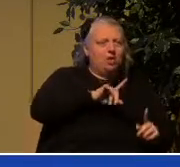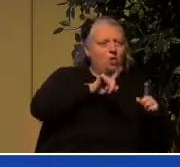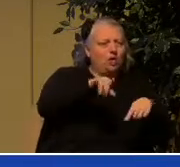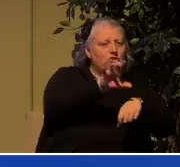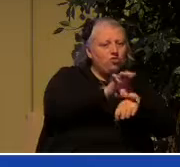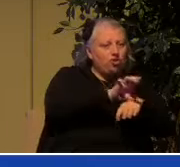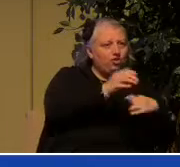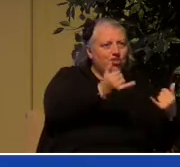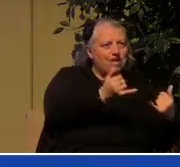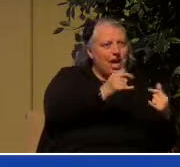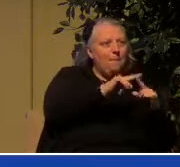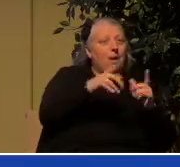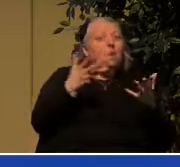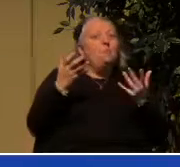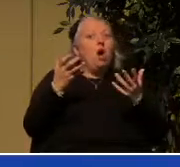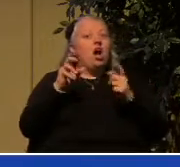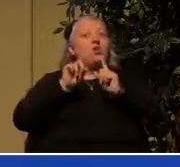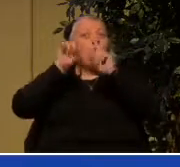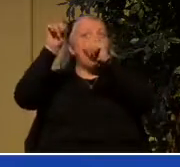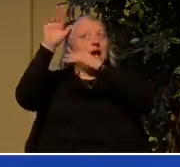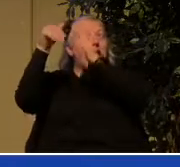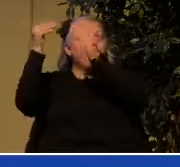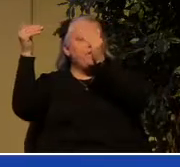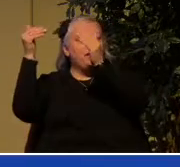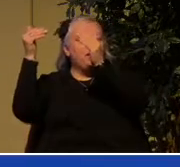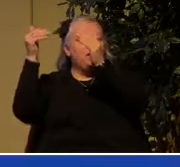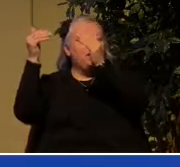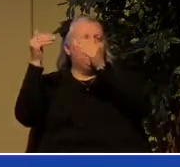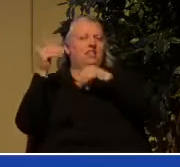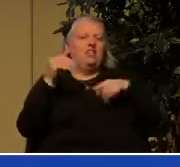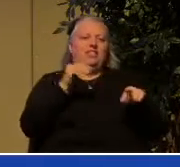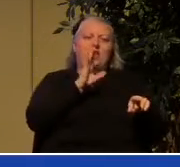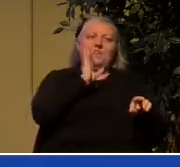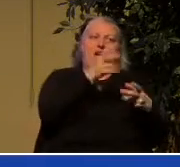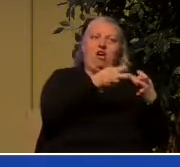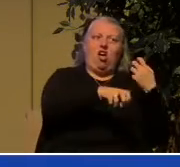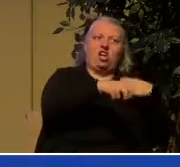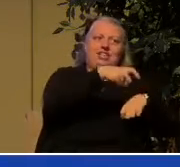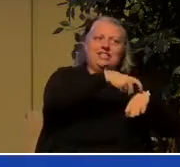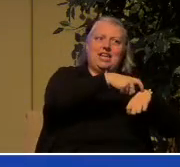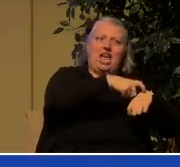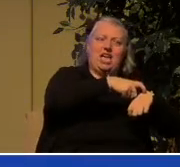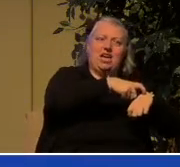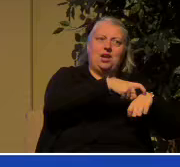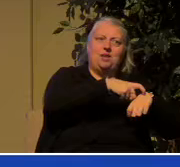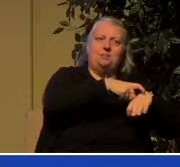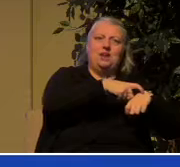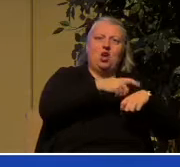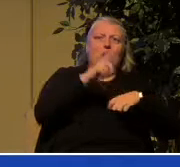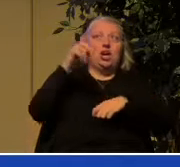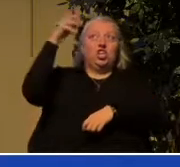awfully miserable time in a place where God is the center of attention and not the human heart